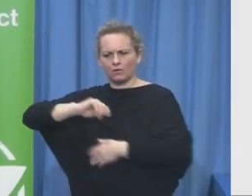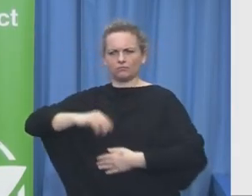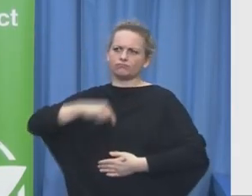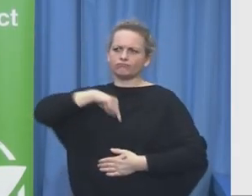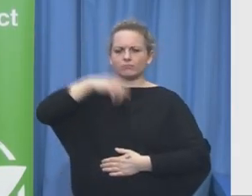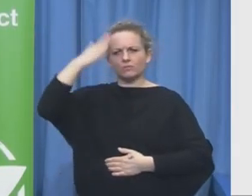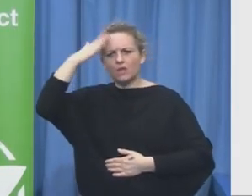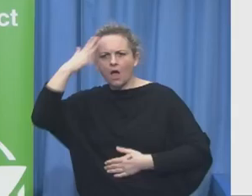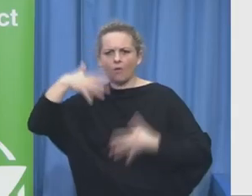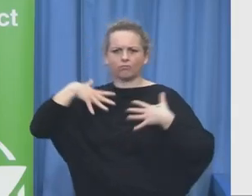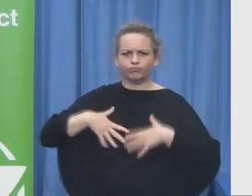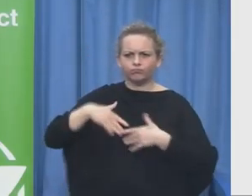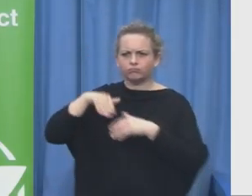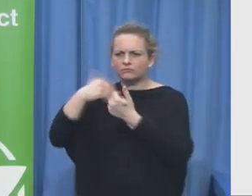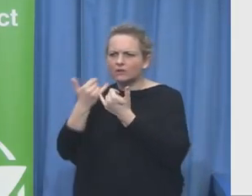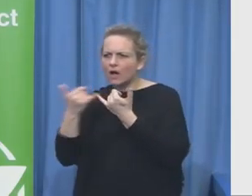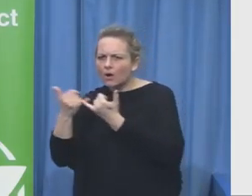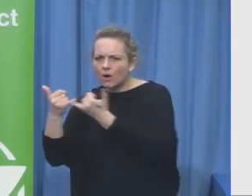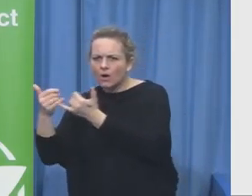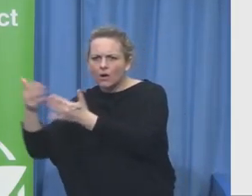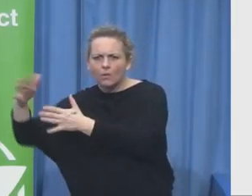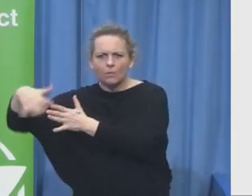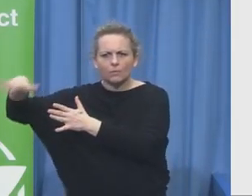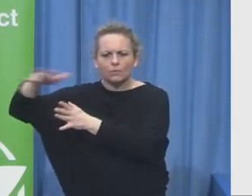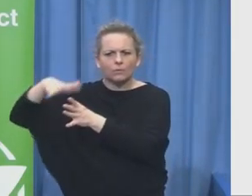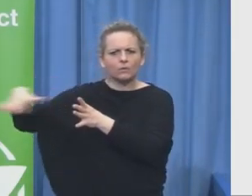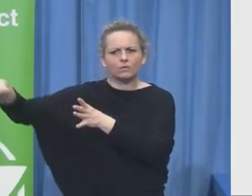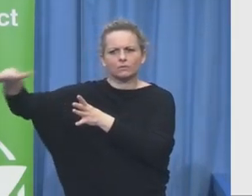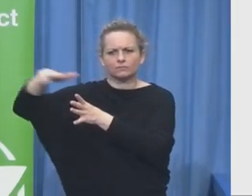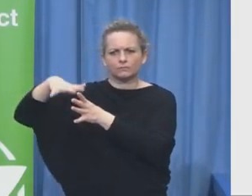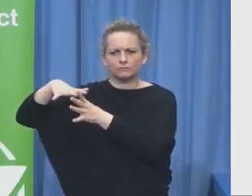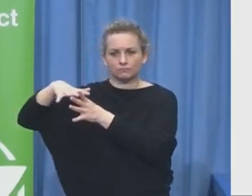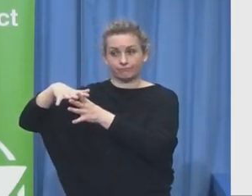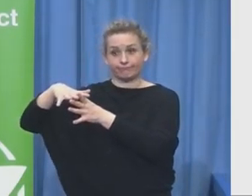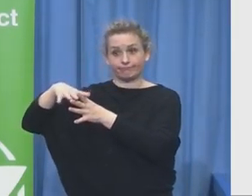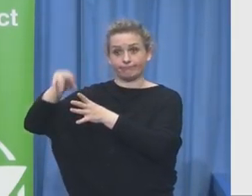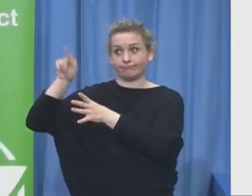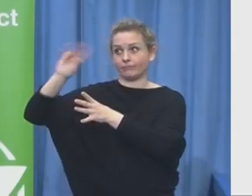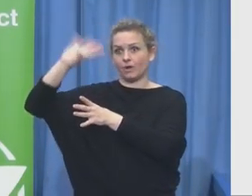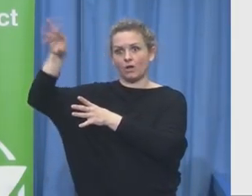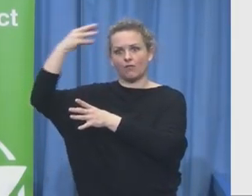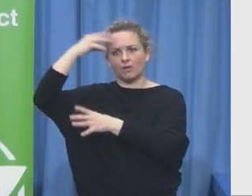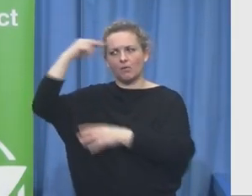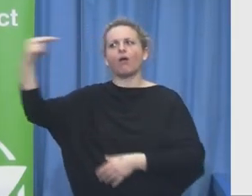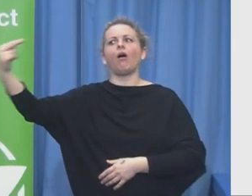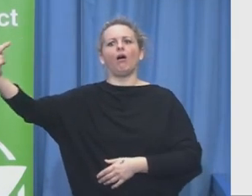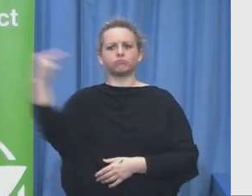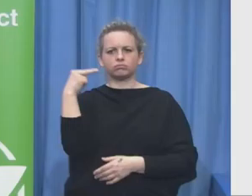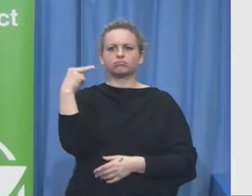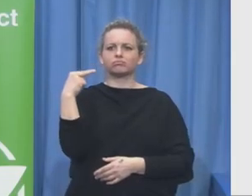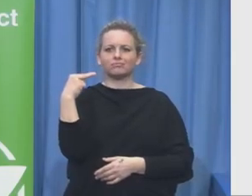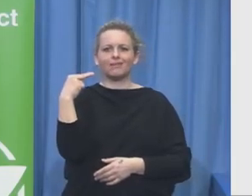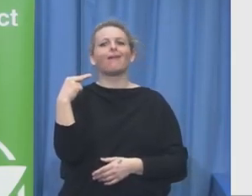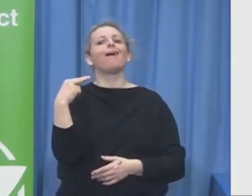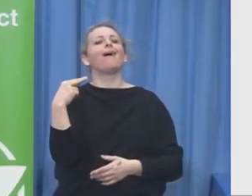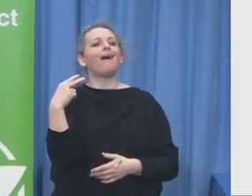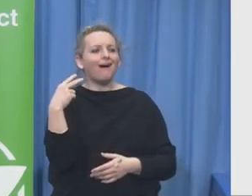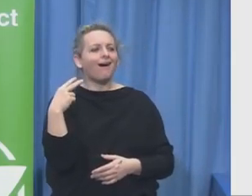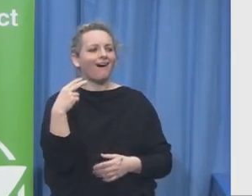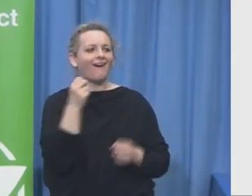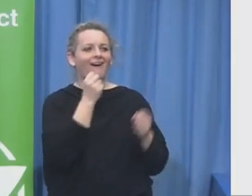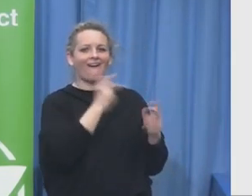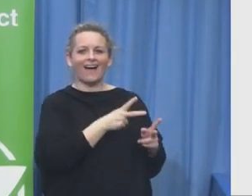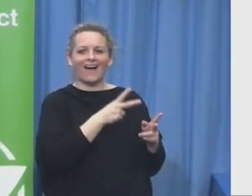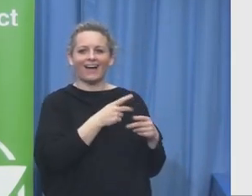just about our experience do understand today that they cannot do it all alone they do need the private